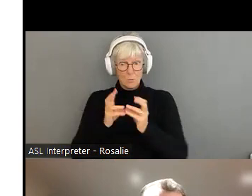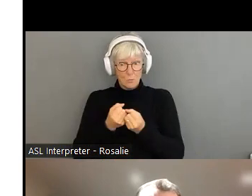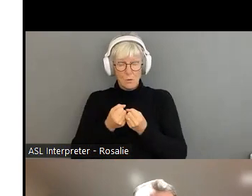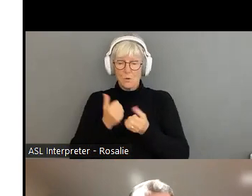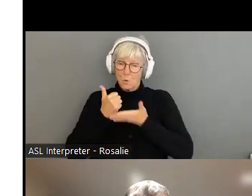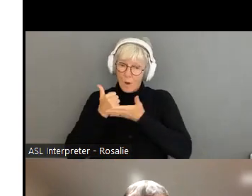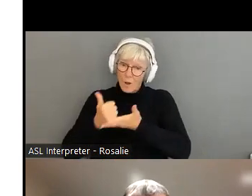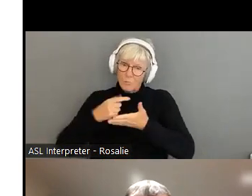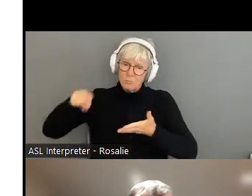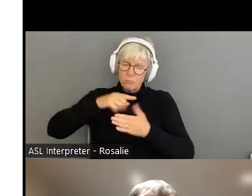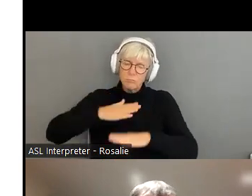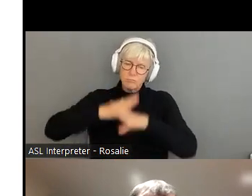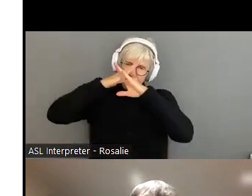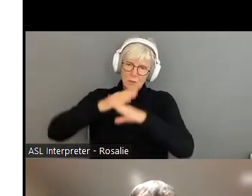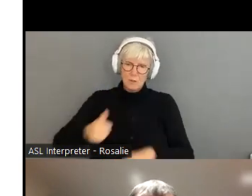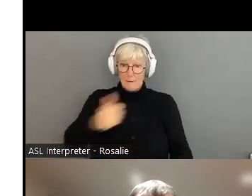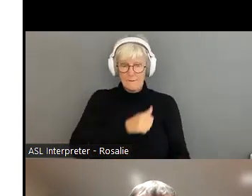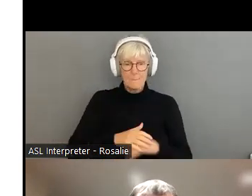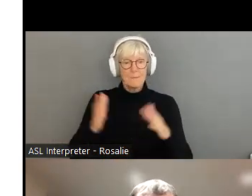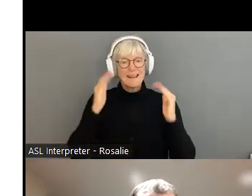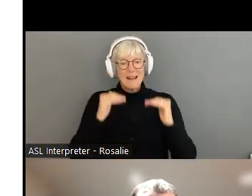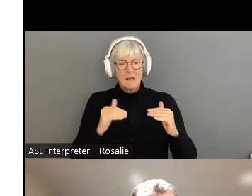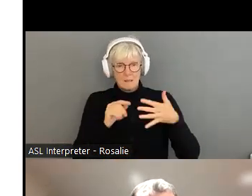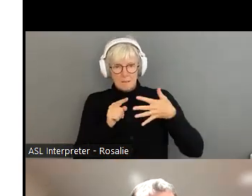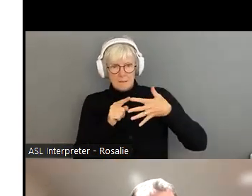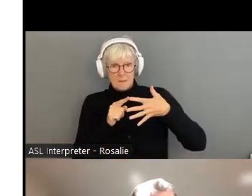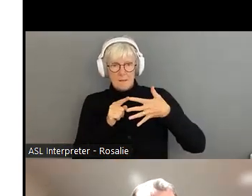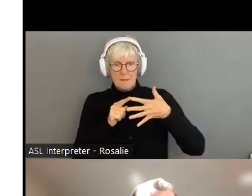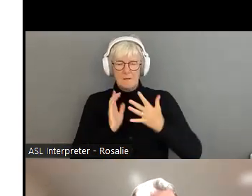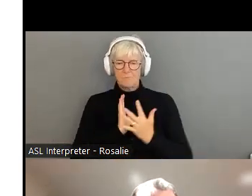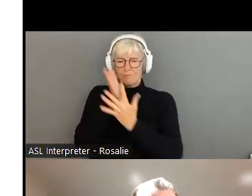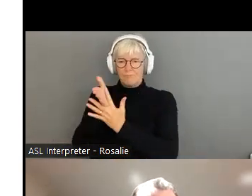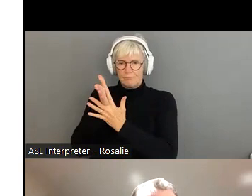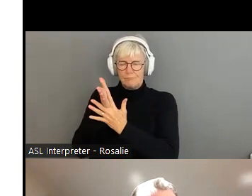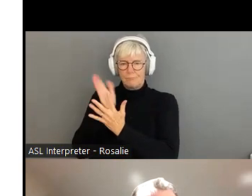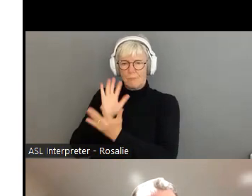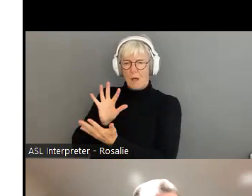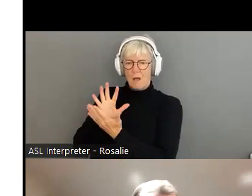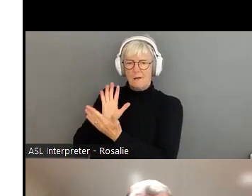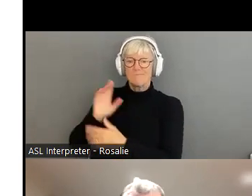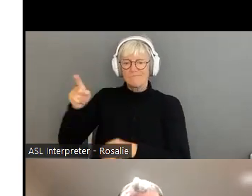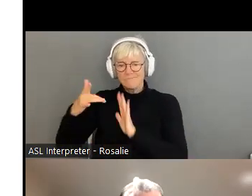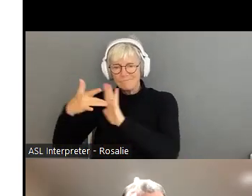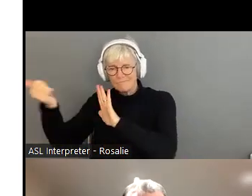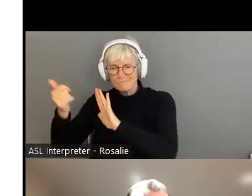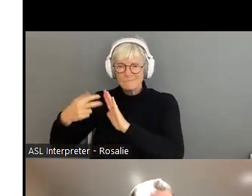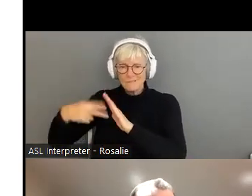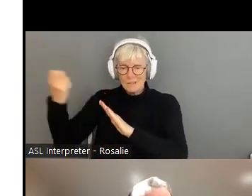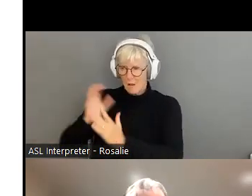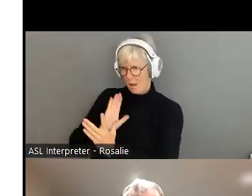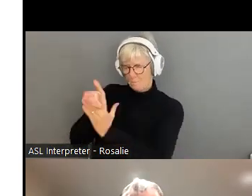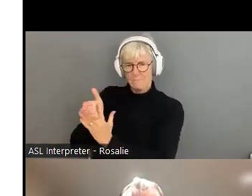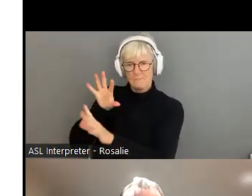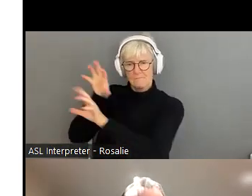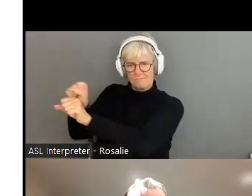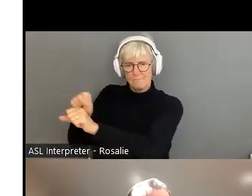Now moving down the list, disruption of criminal activities. So one of the other units is the operational support